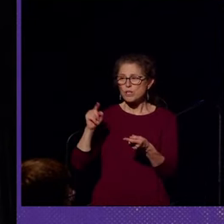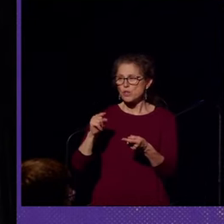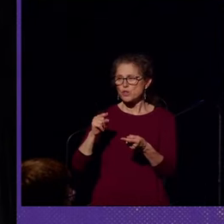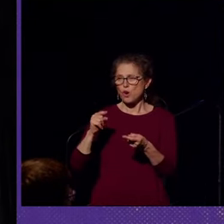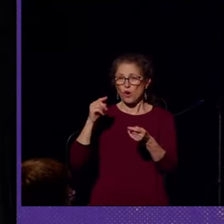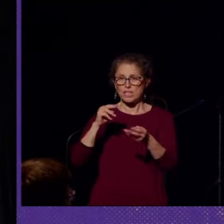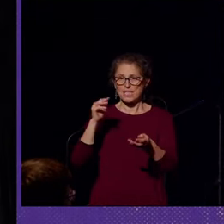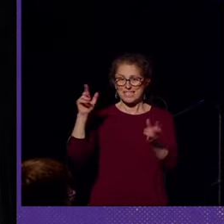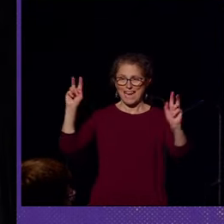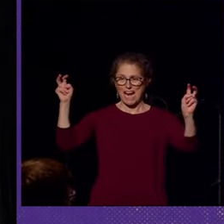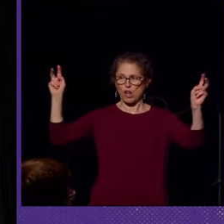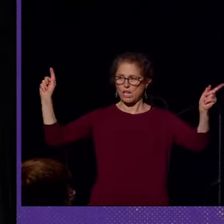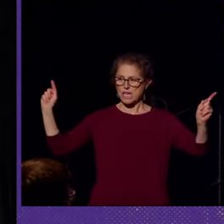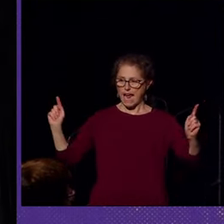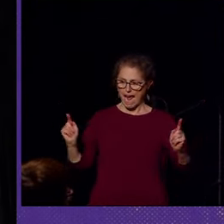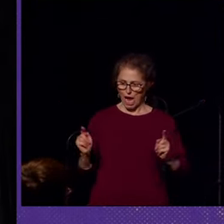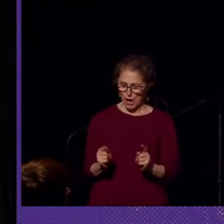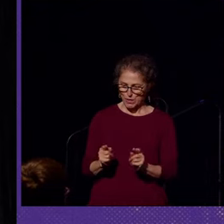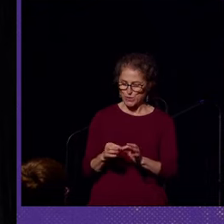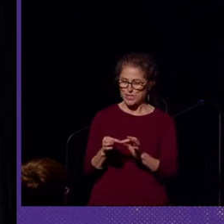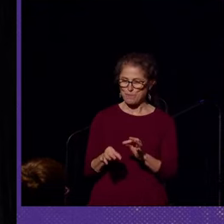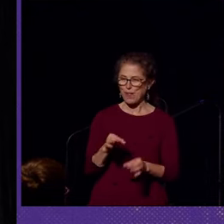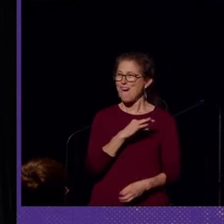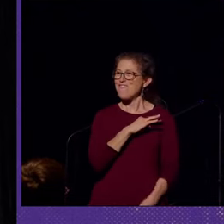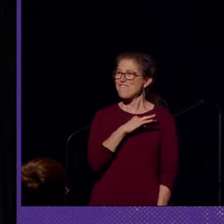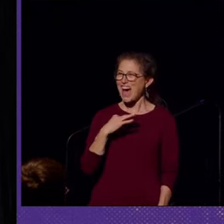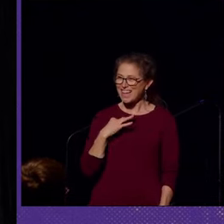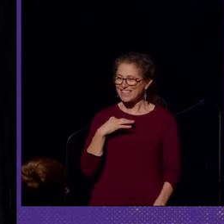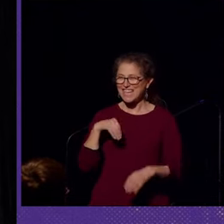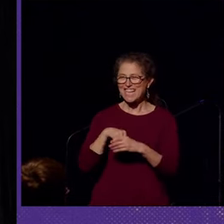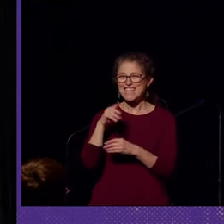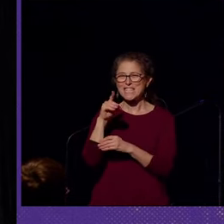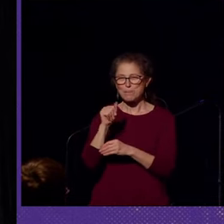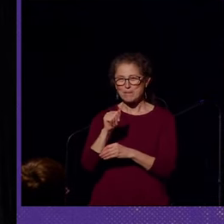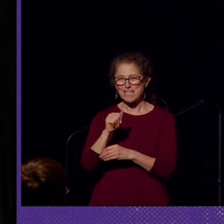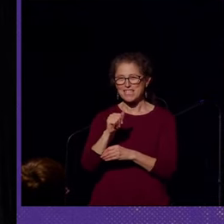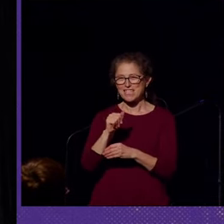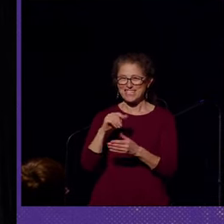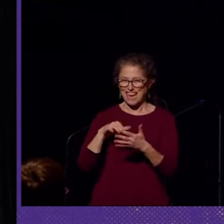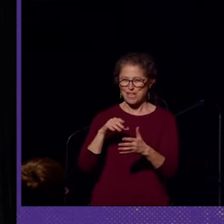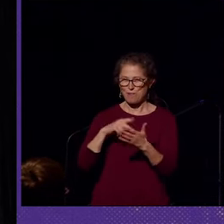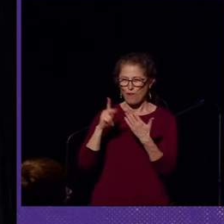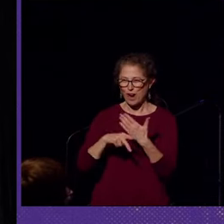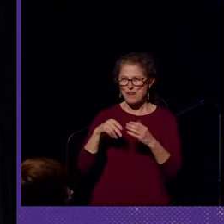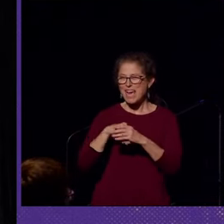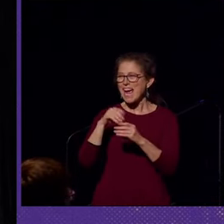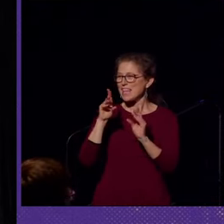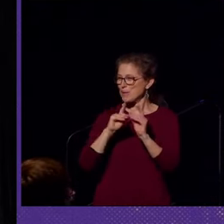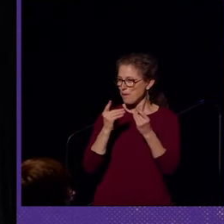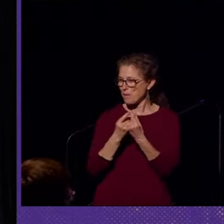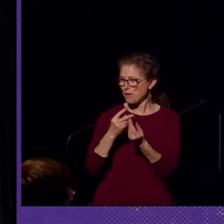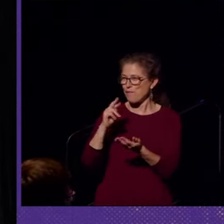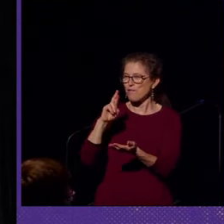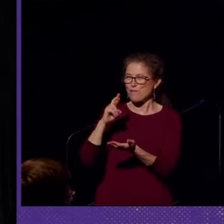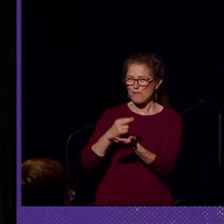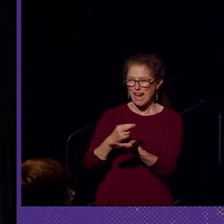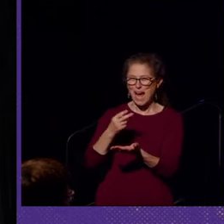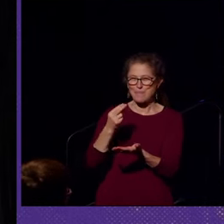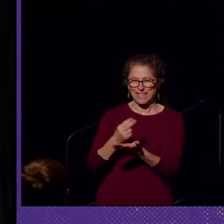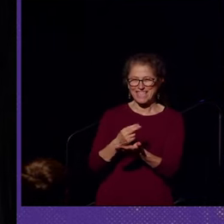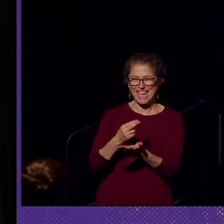down to simply faculty in the Disability Studies program in the Department of Rehabilitation Medicine,